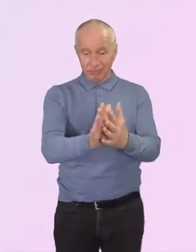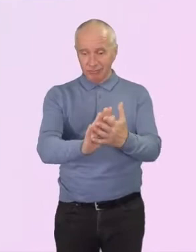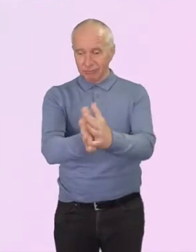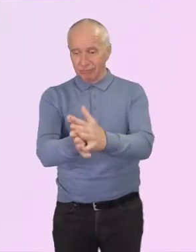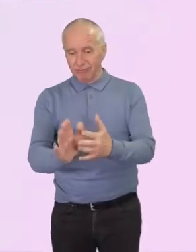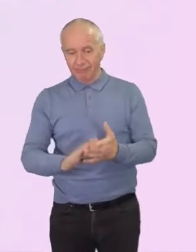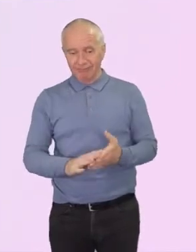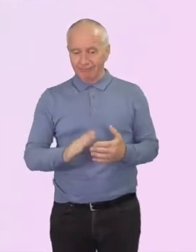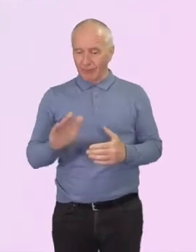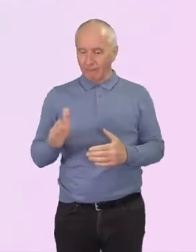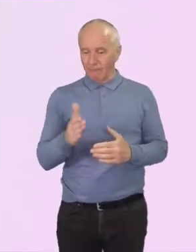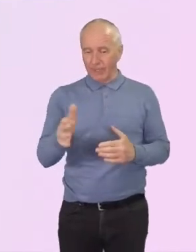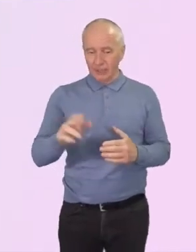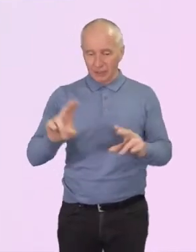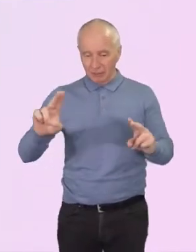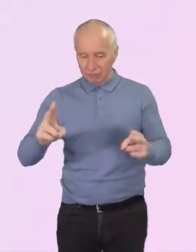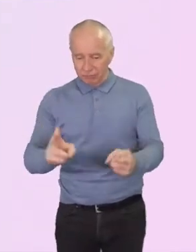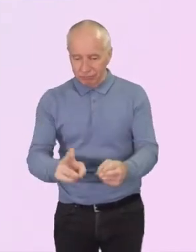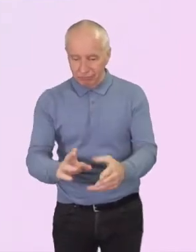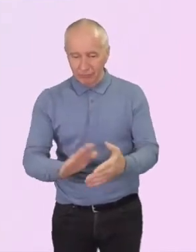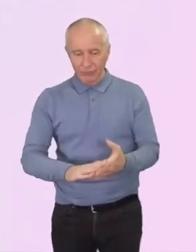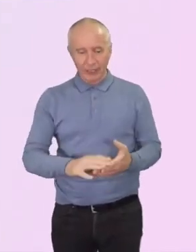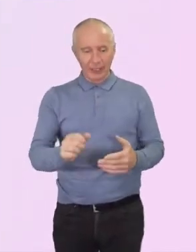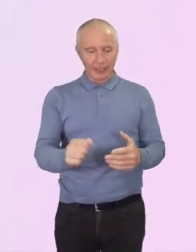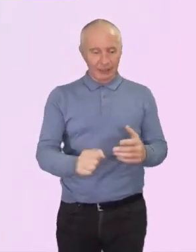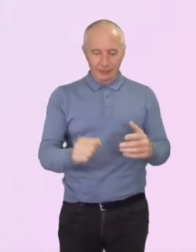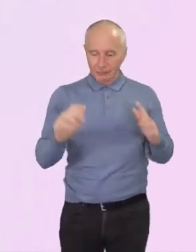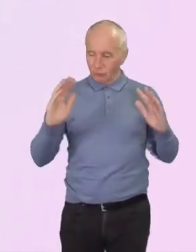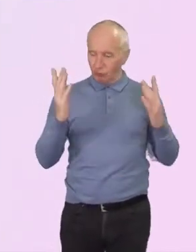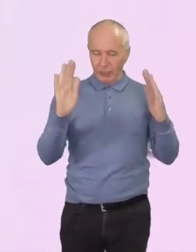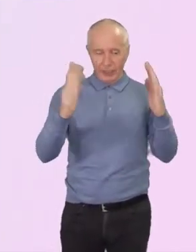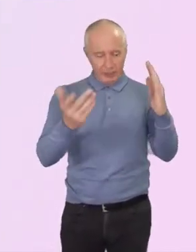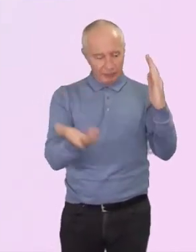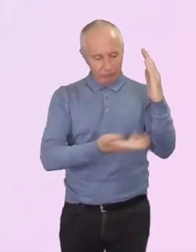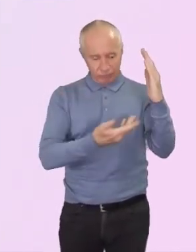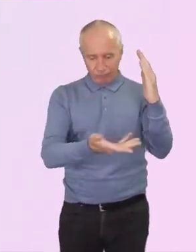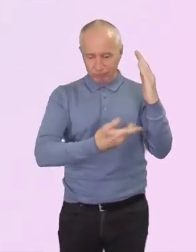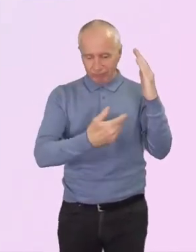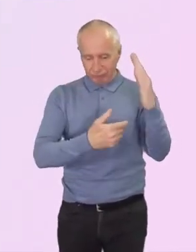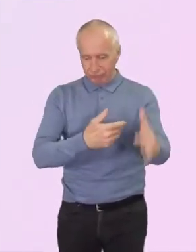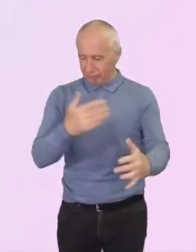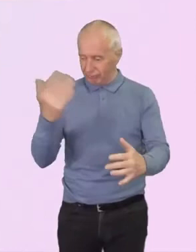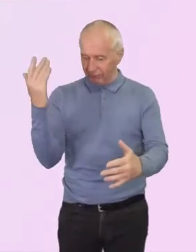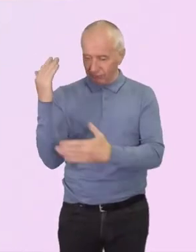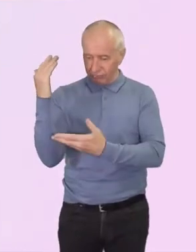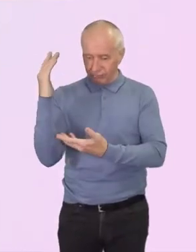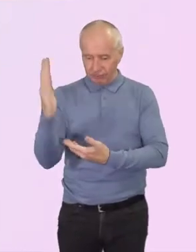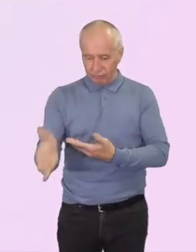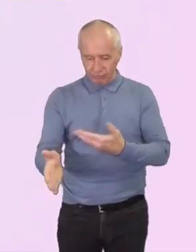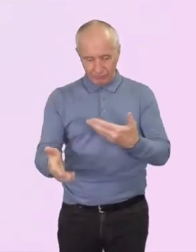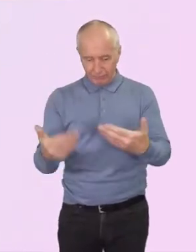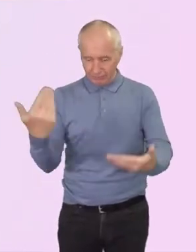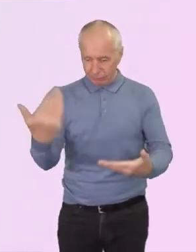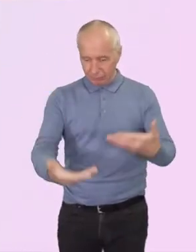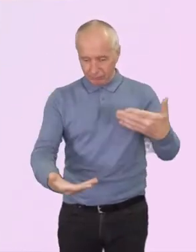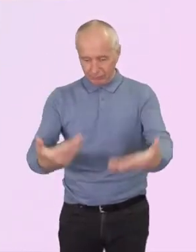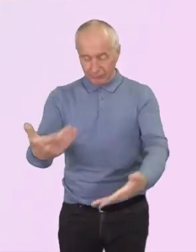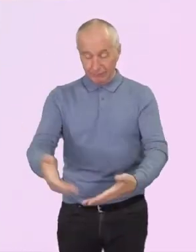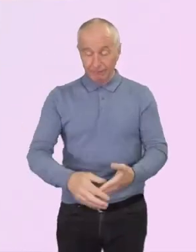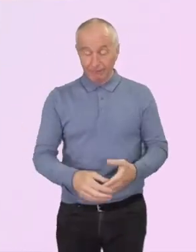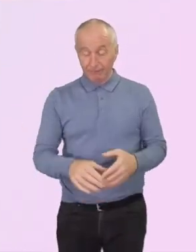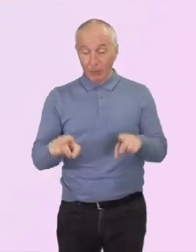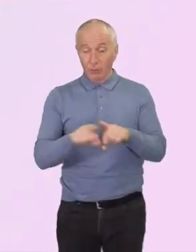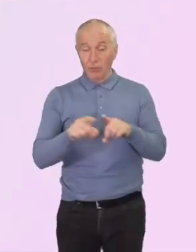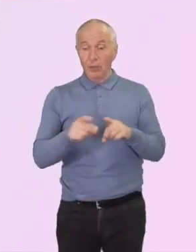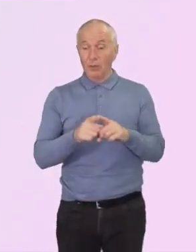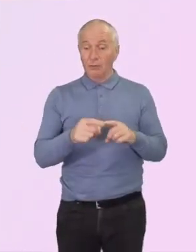stocks and bush meat and valuable timber. We also study the first three chapters of Genesis and the story